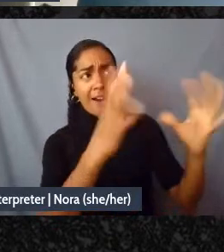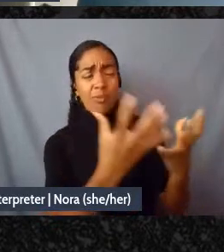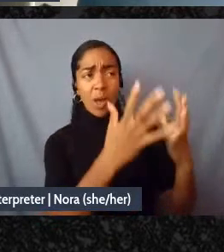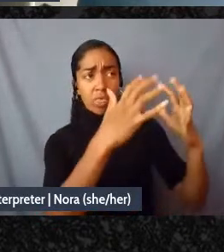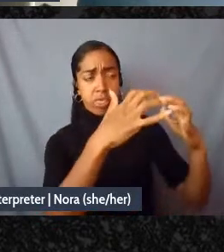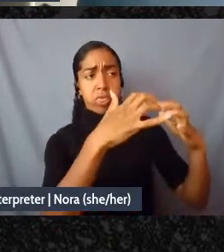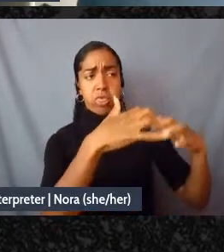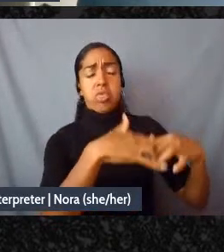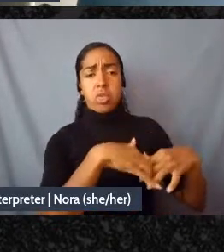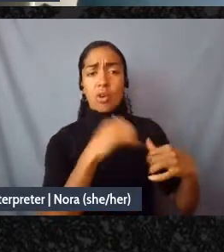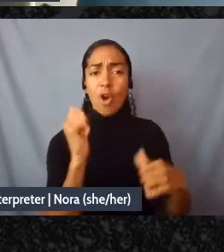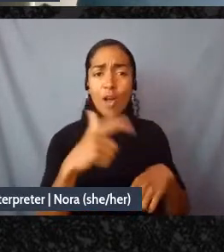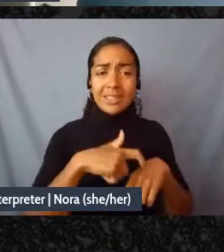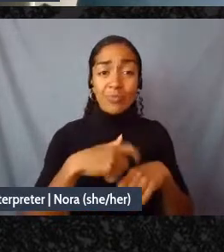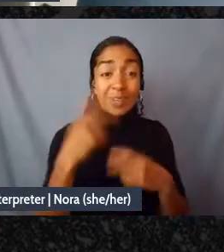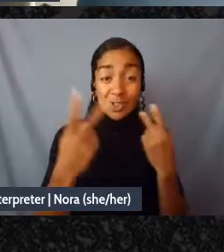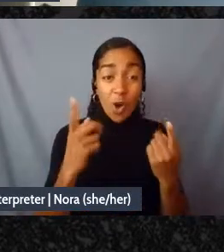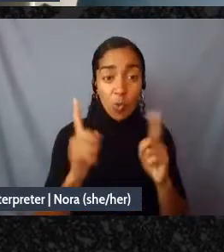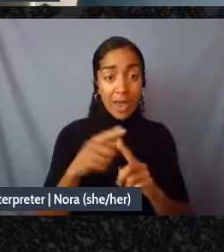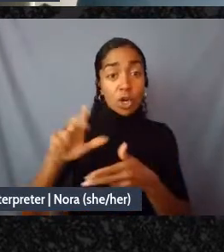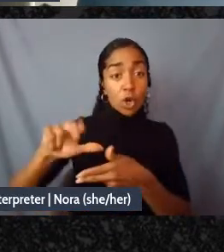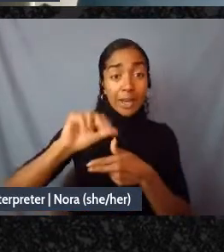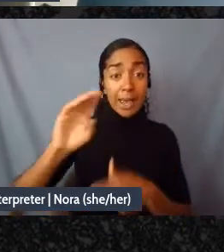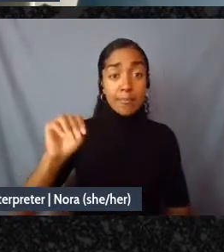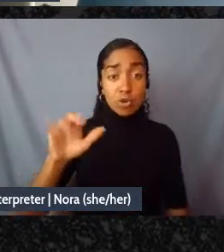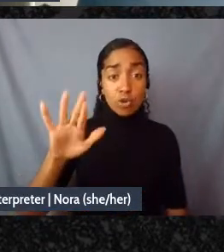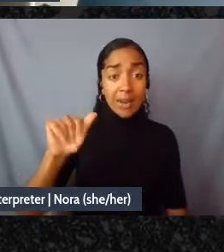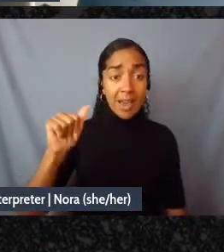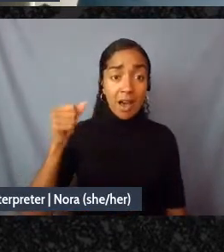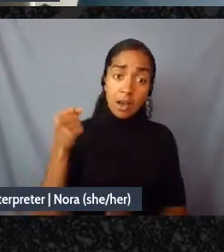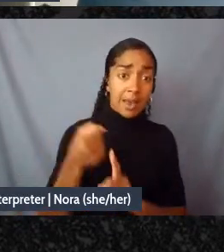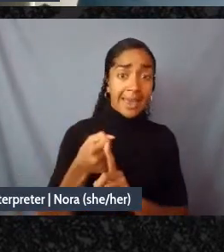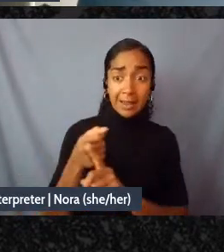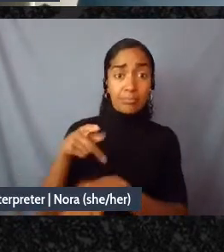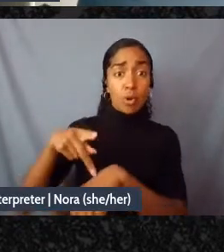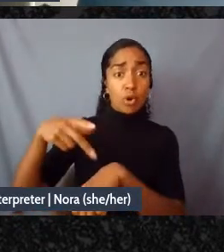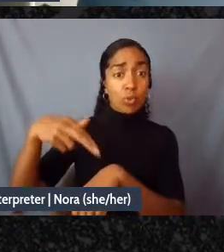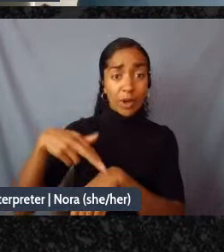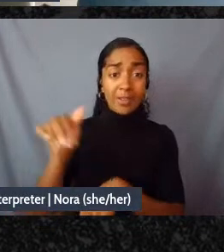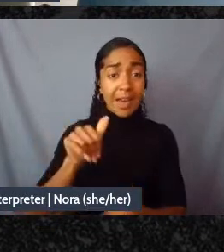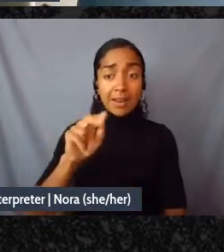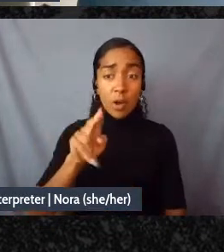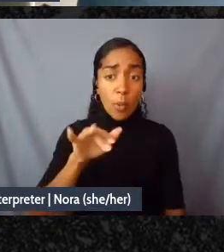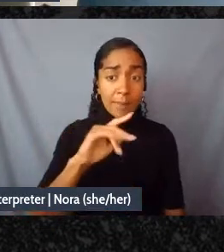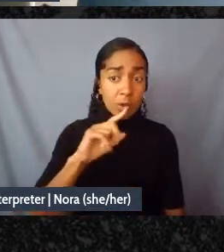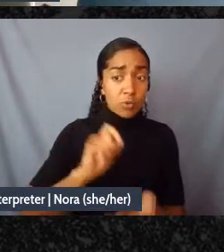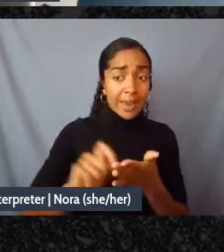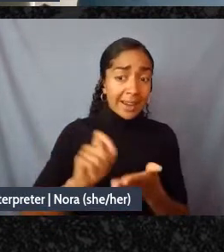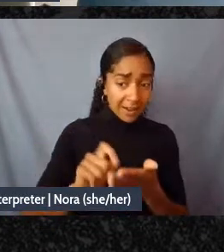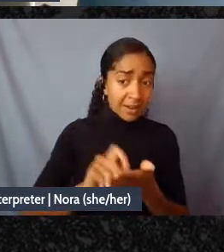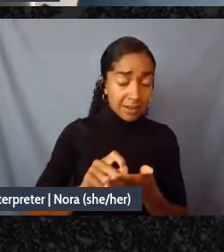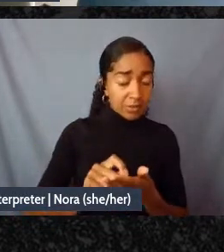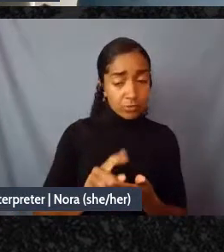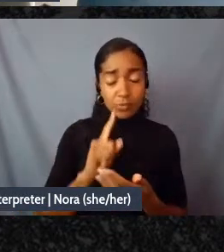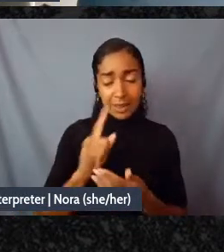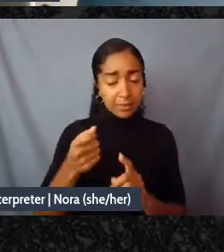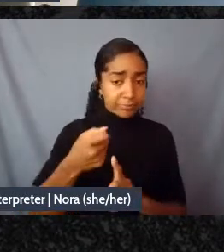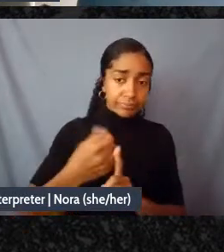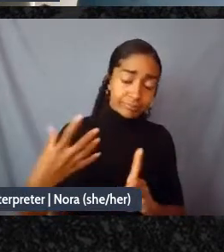we saw it when Hurricane Maria hit Puerto Rico as Naomi has written so beautifully about so I think I'm